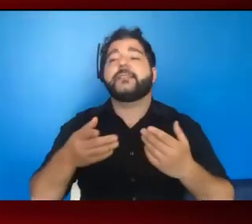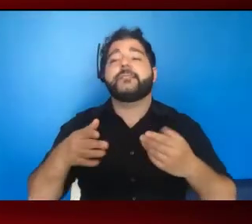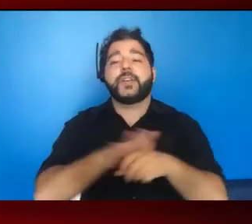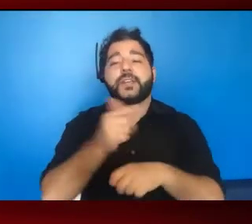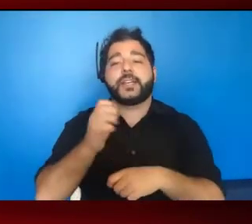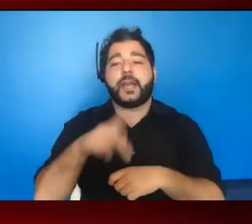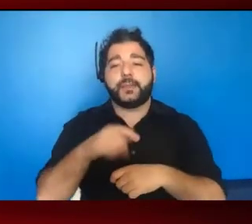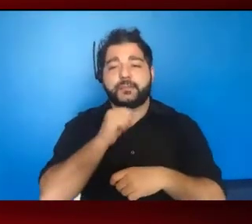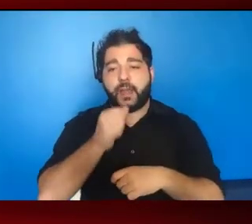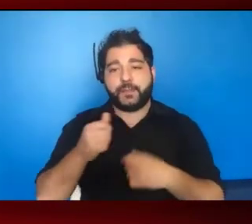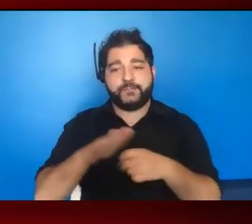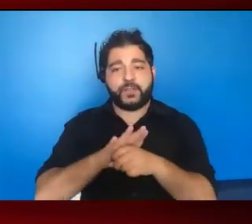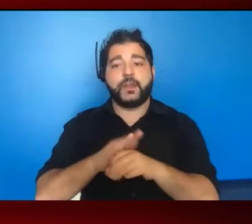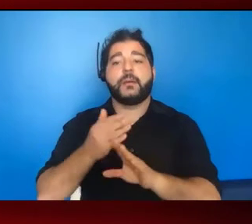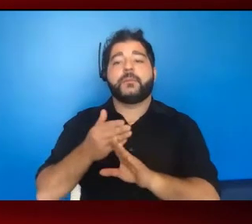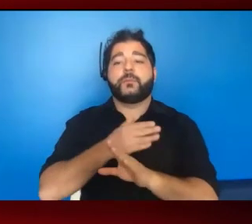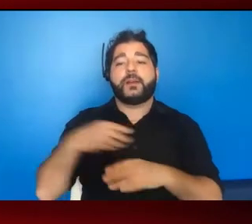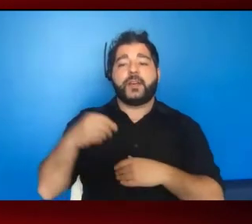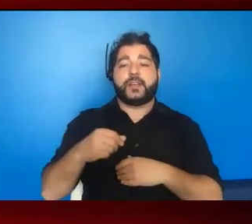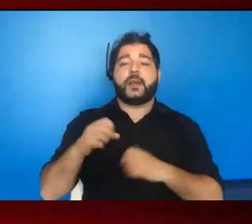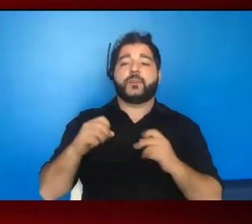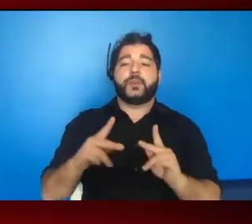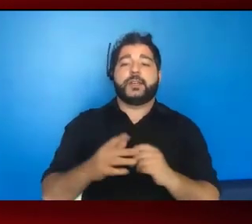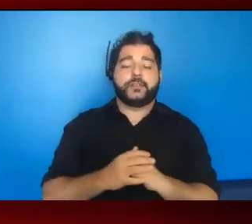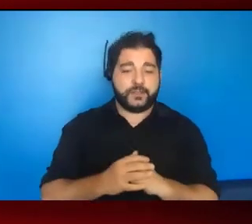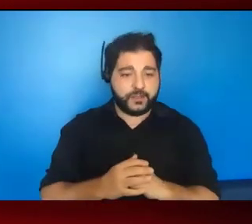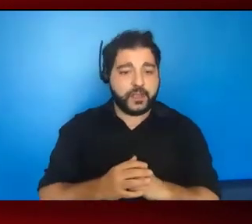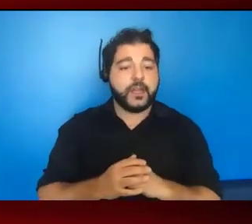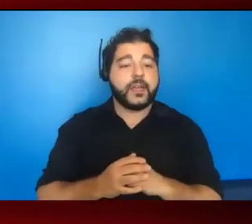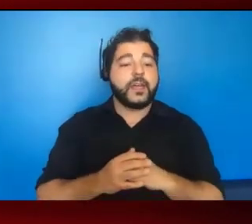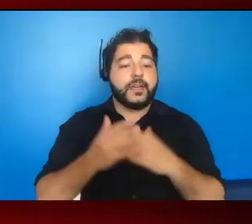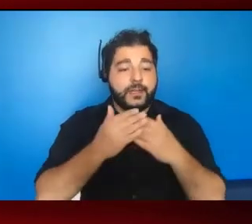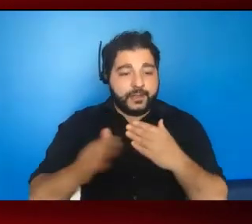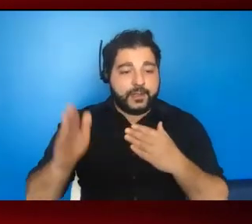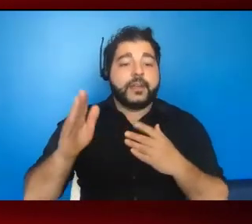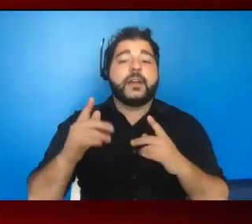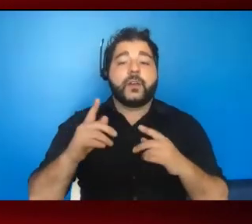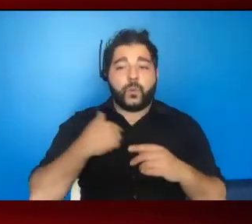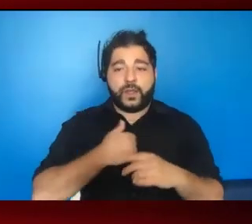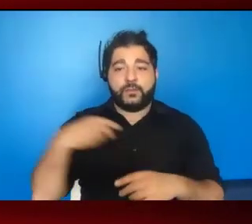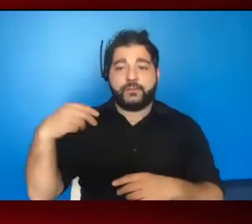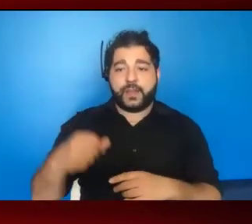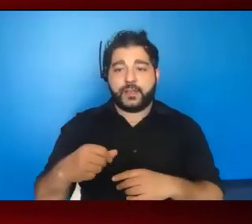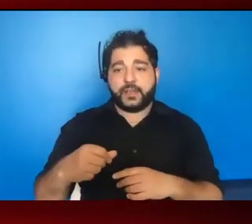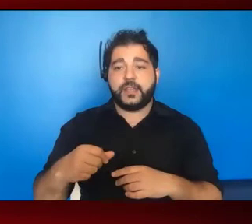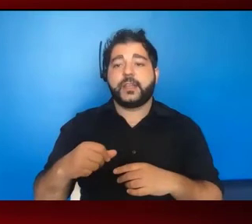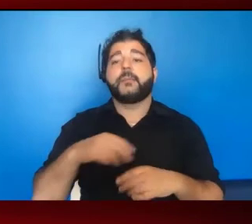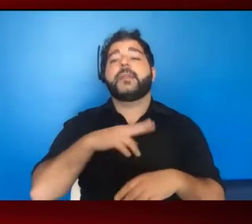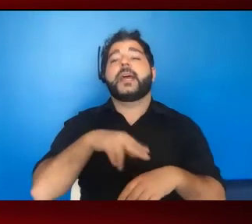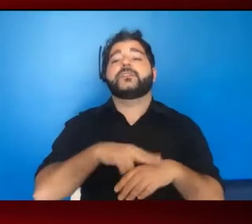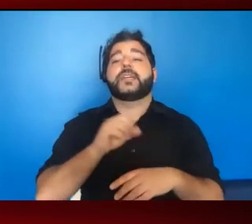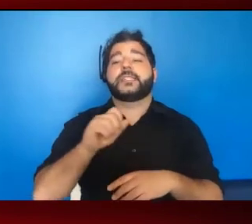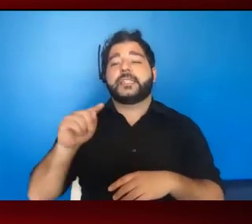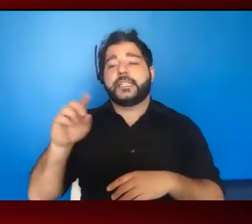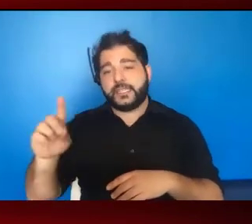may not have been filled by prior funding opportunities. Subsequently, there was funding that went to both national STD prevention